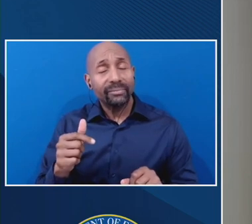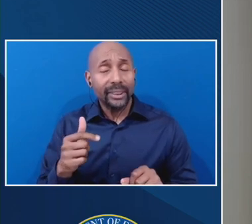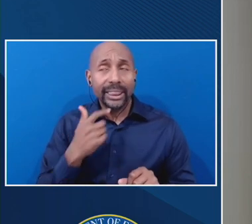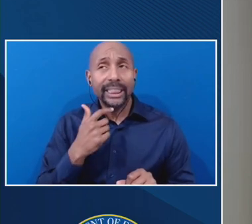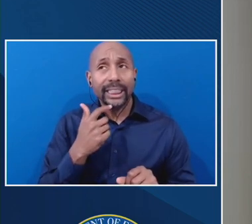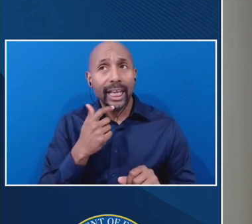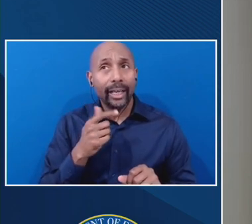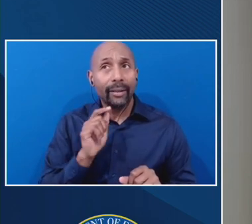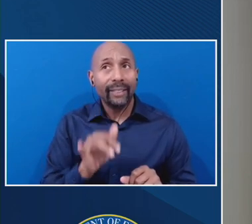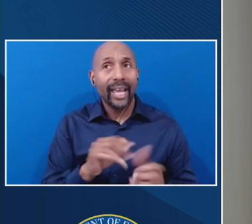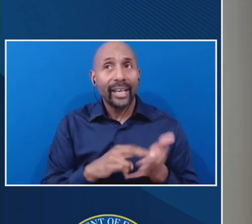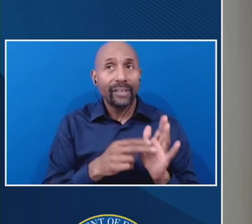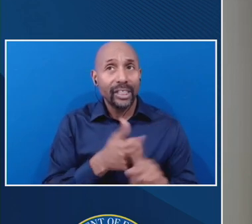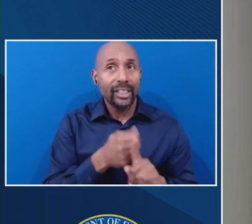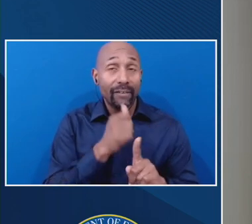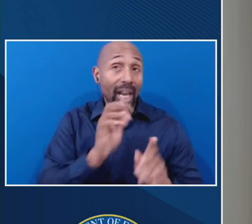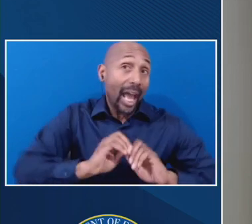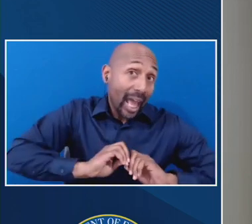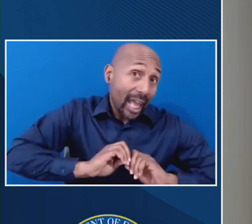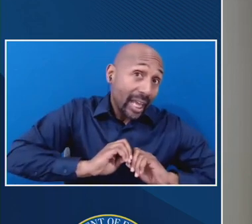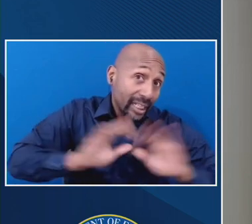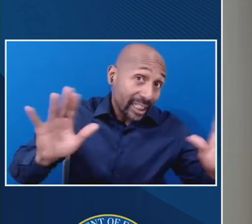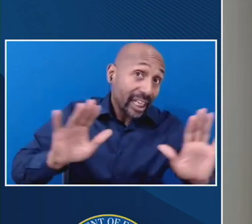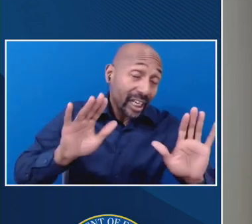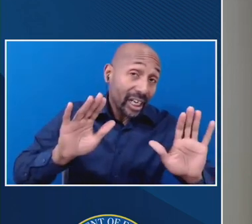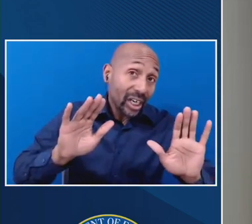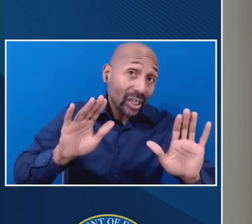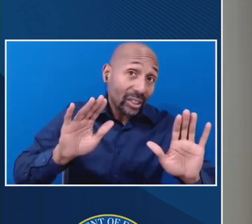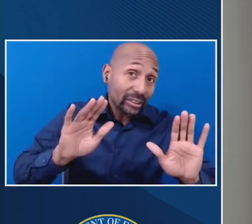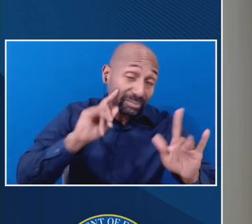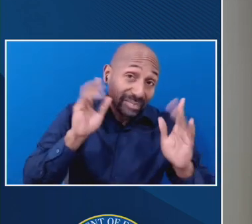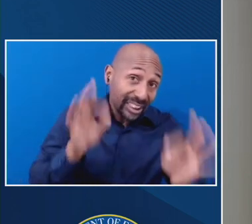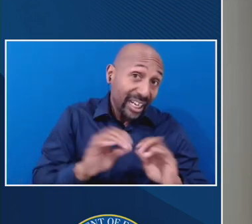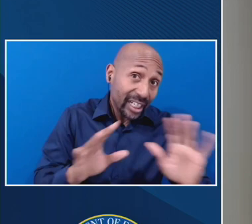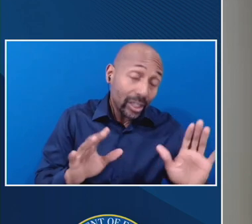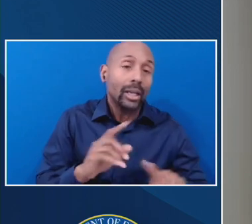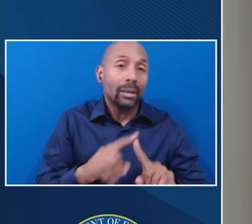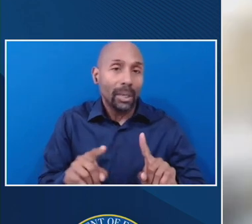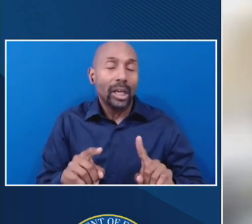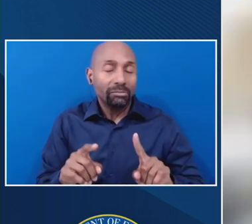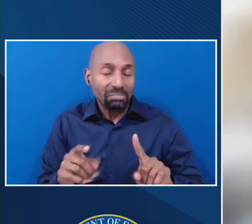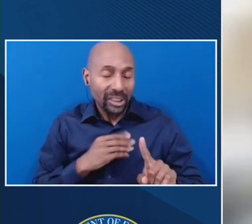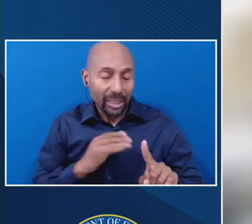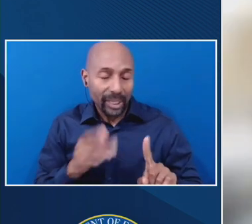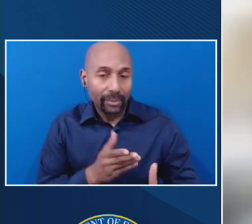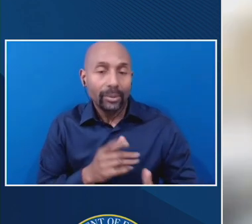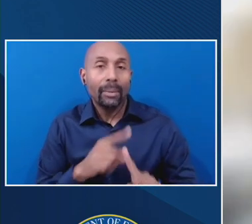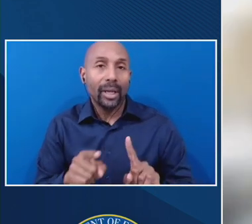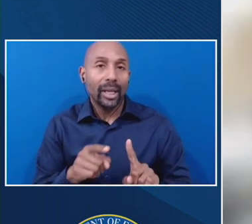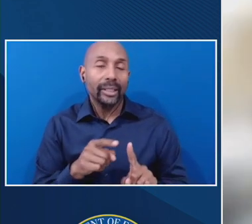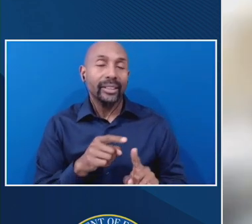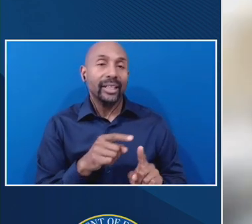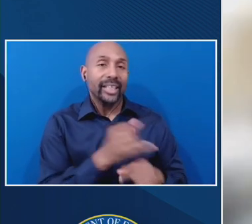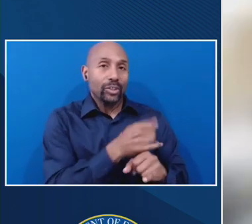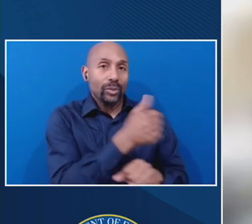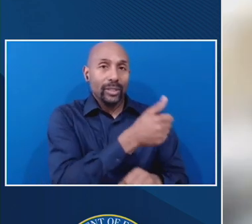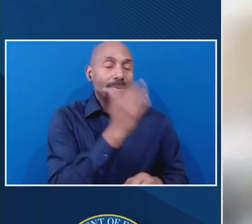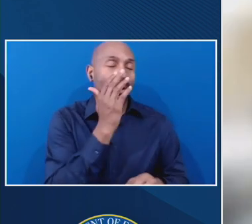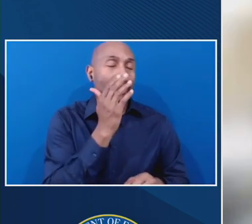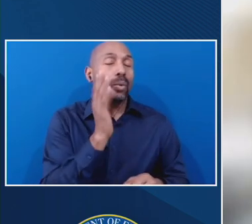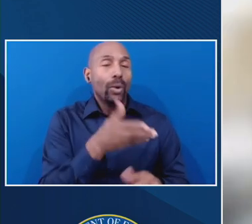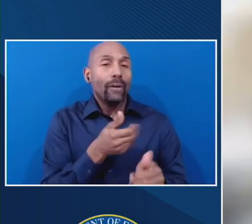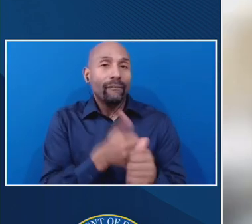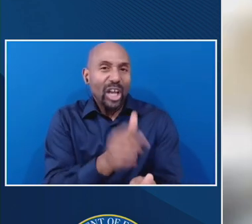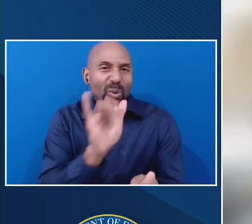that point. But, but that's the definition that institutions would be operating under. Sure. I guess just to quickly respond, but there's,